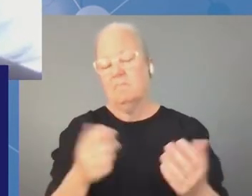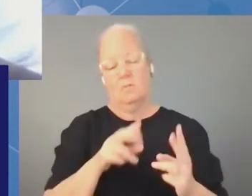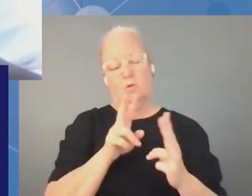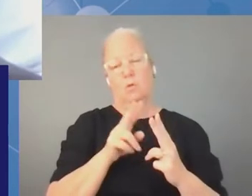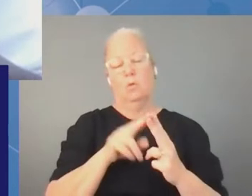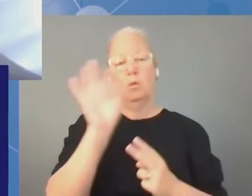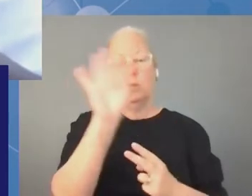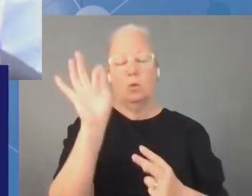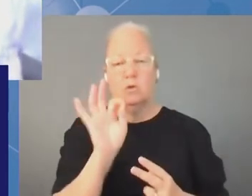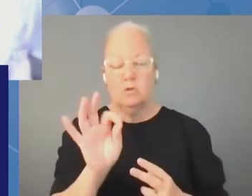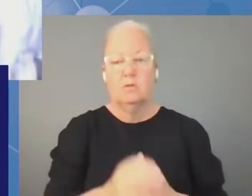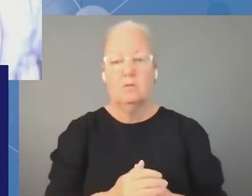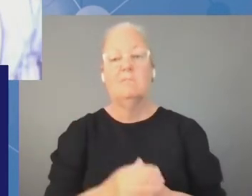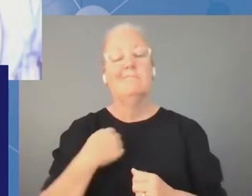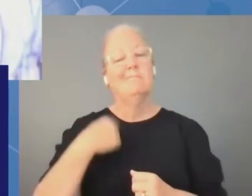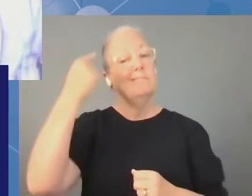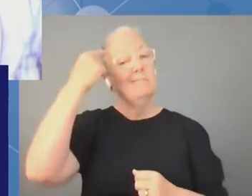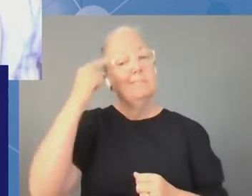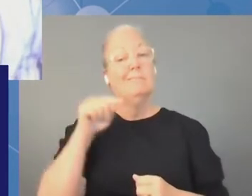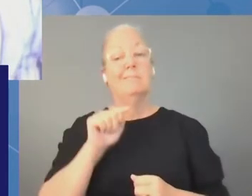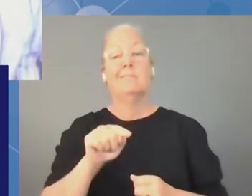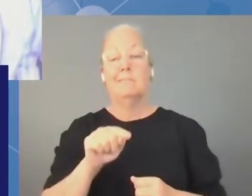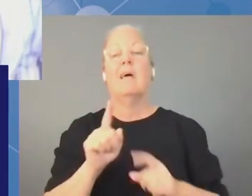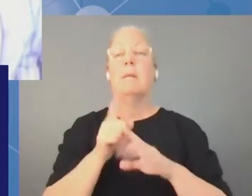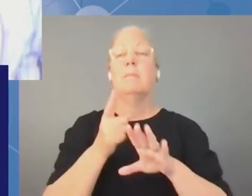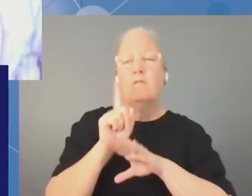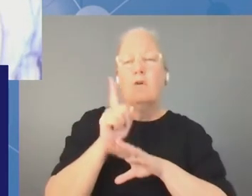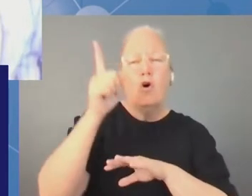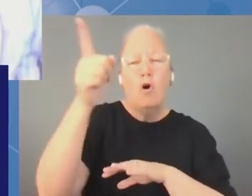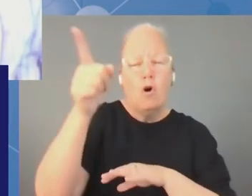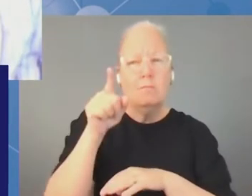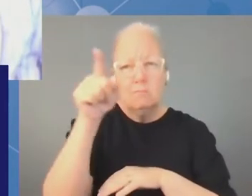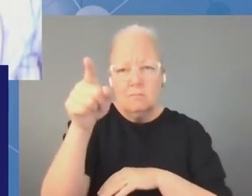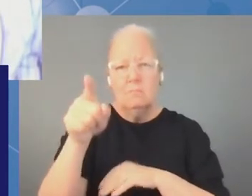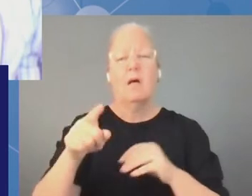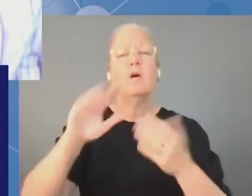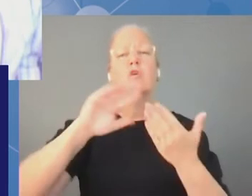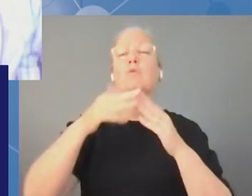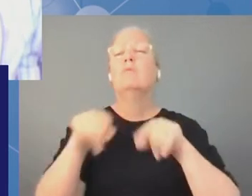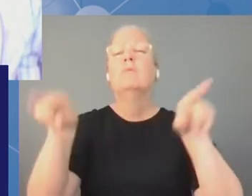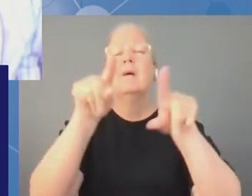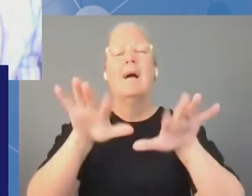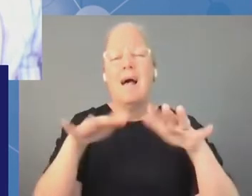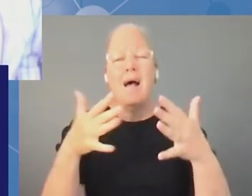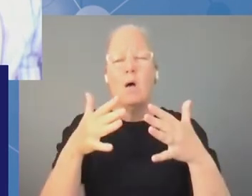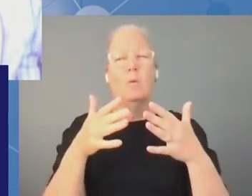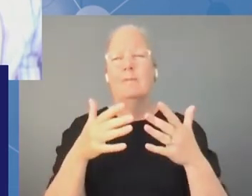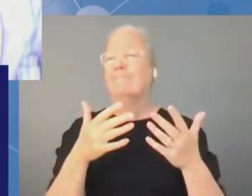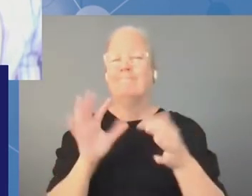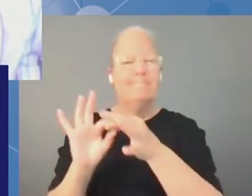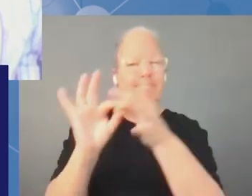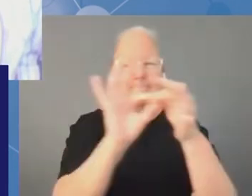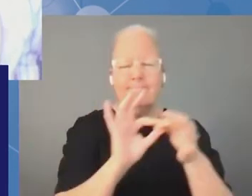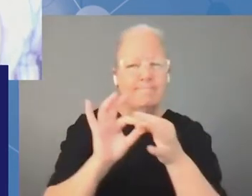rural areas and community is being connected? How possible will our, how possible will be,